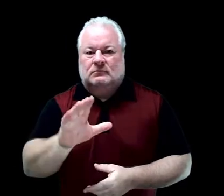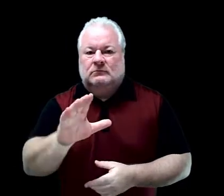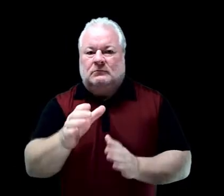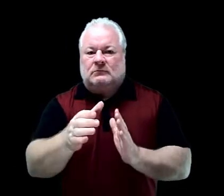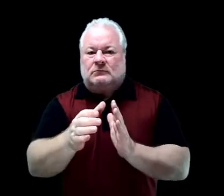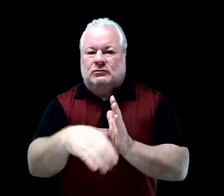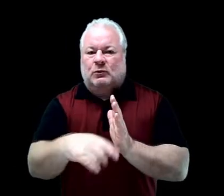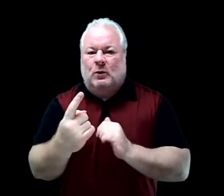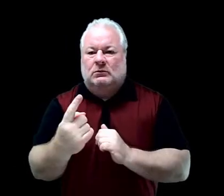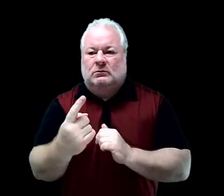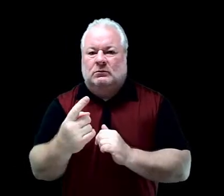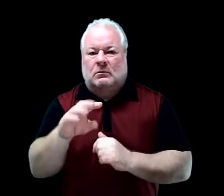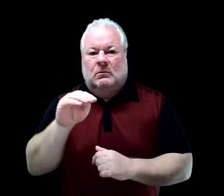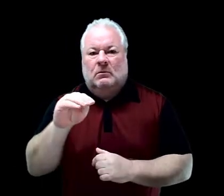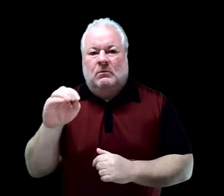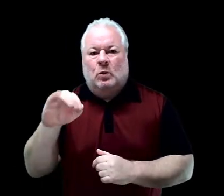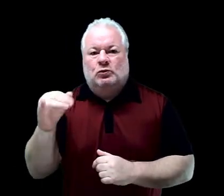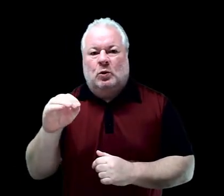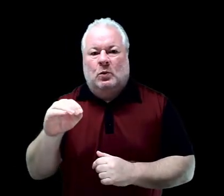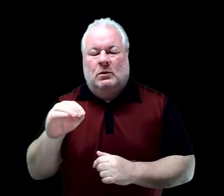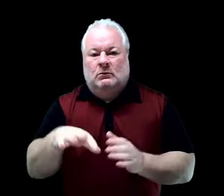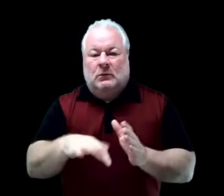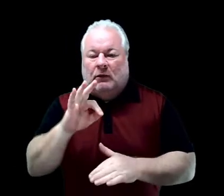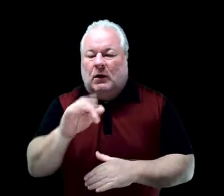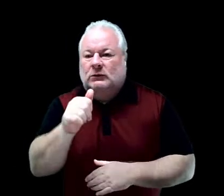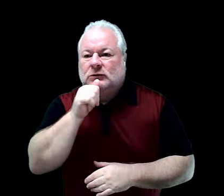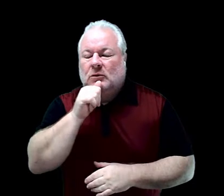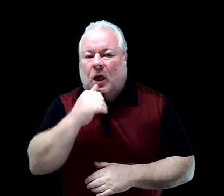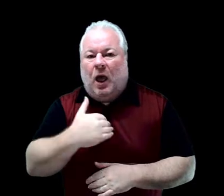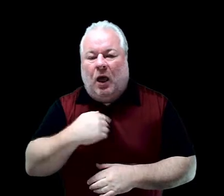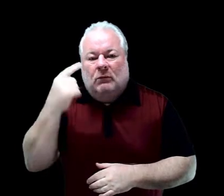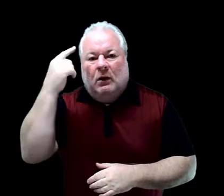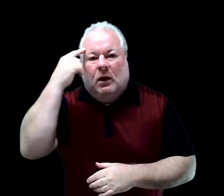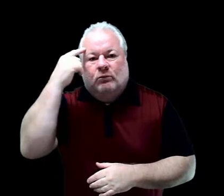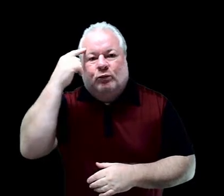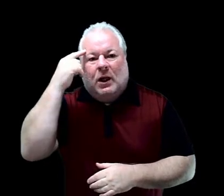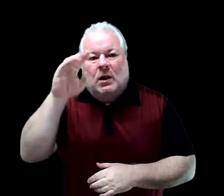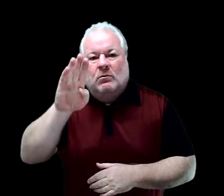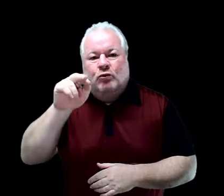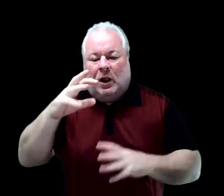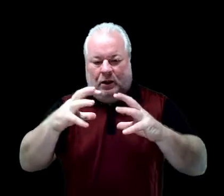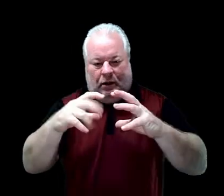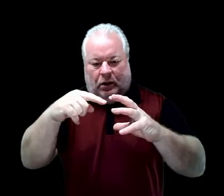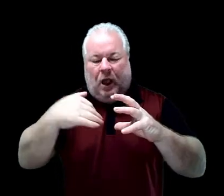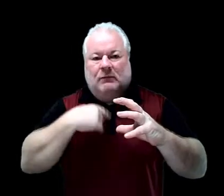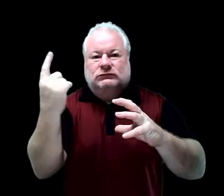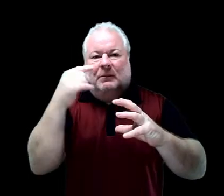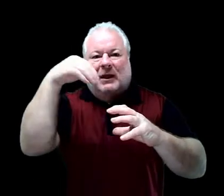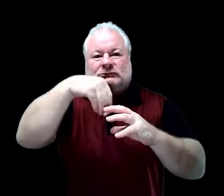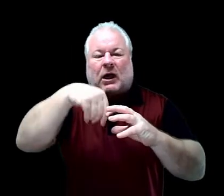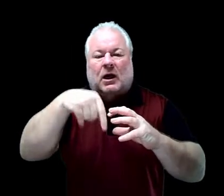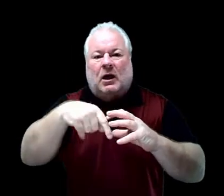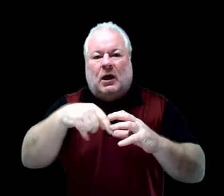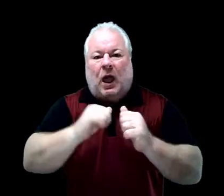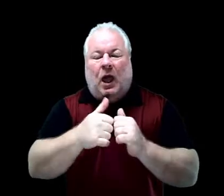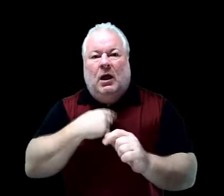Chapter 1. Mojo discovers a secret about his brain. A secret that will change the way he